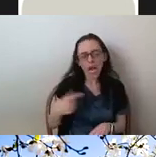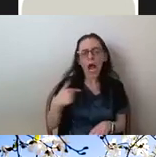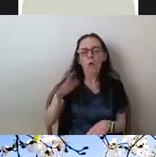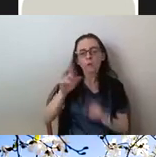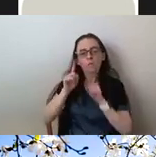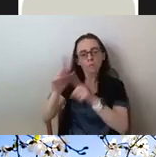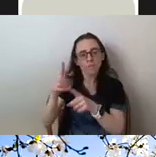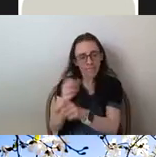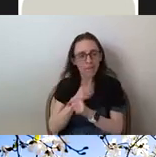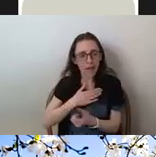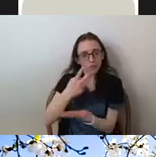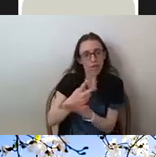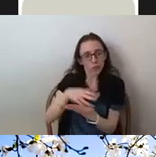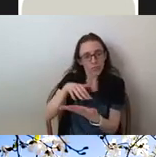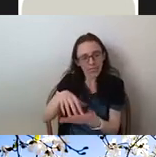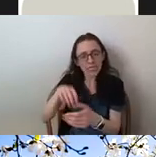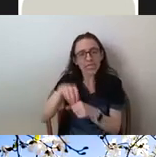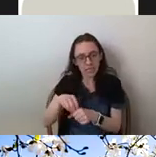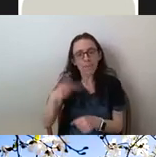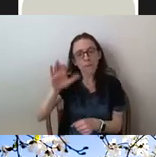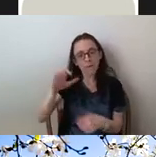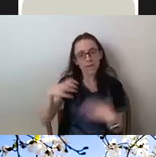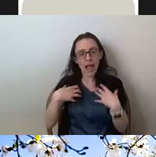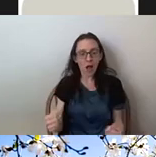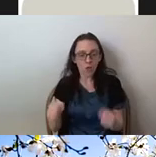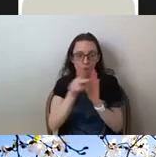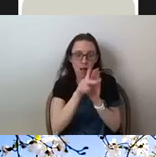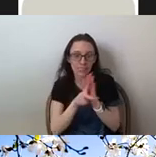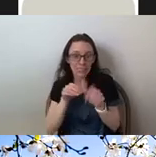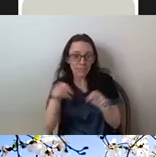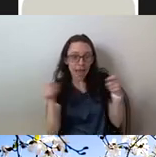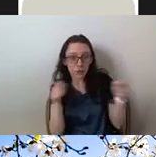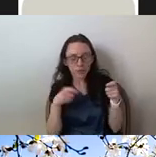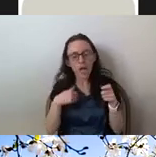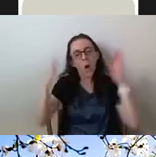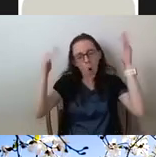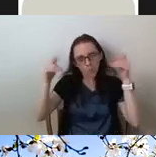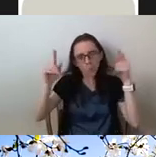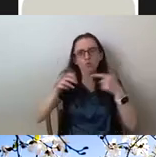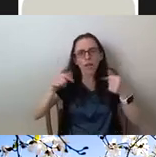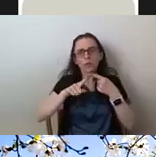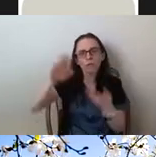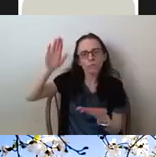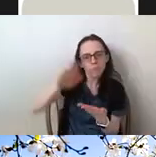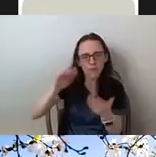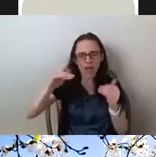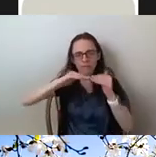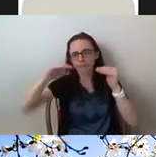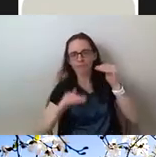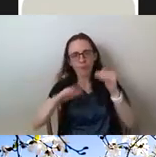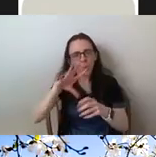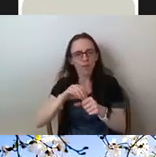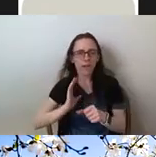studies in public health policy and management and plan to focus on mitigating the health disparities present within our healthcare